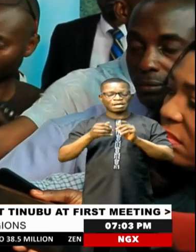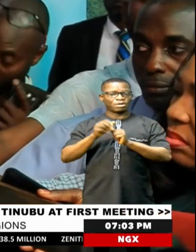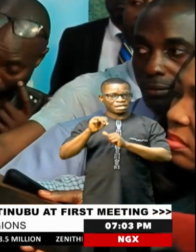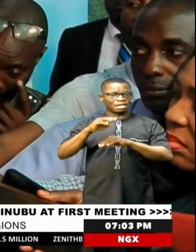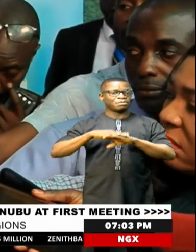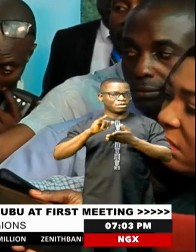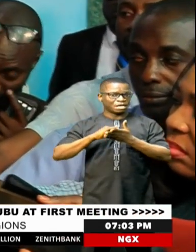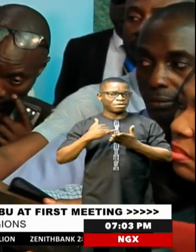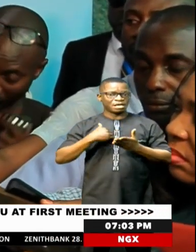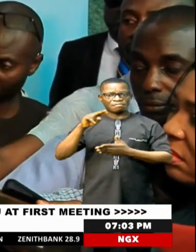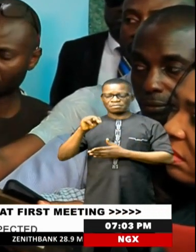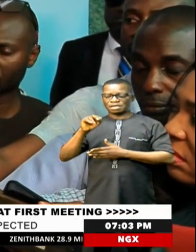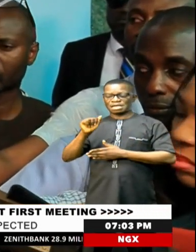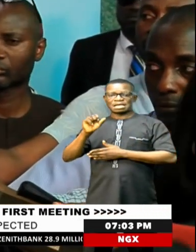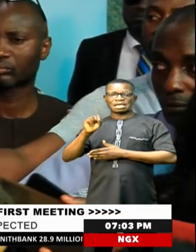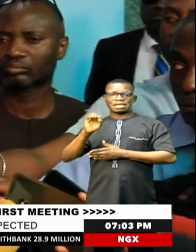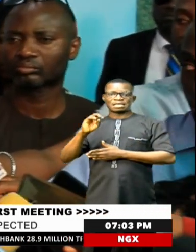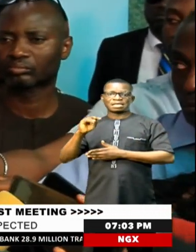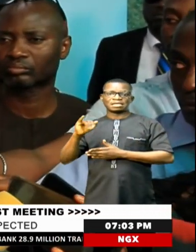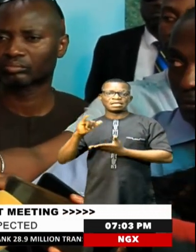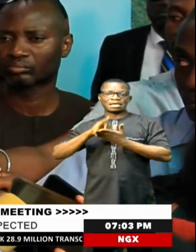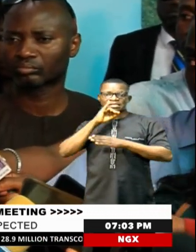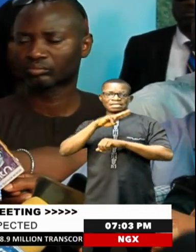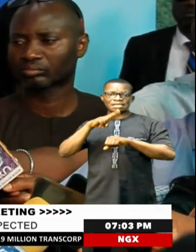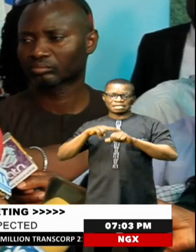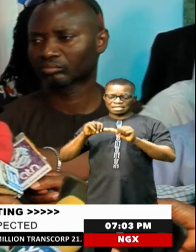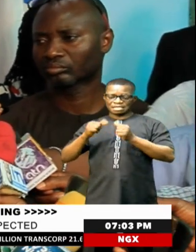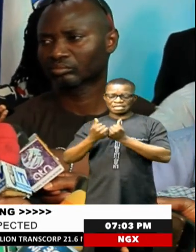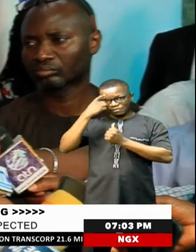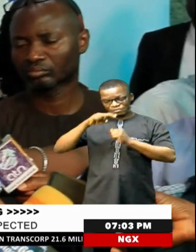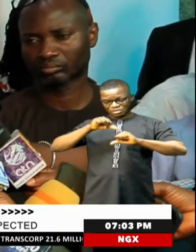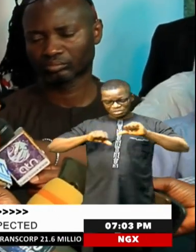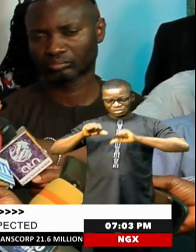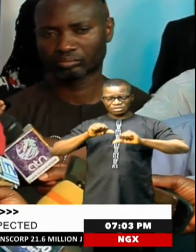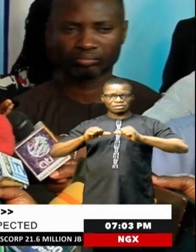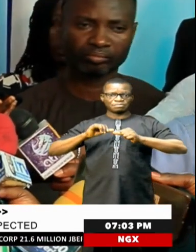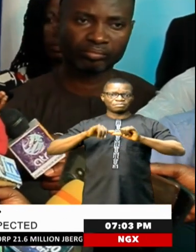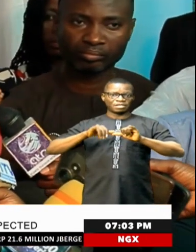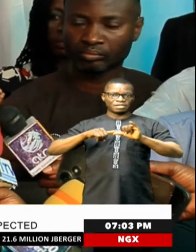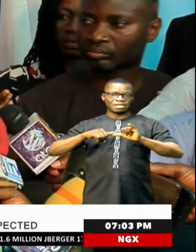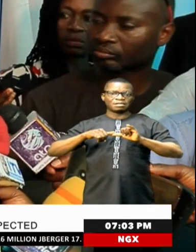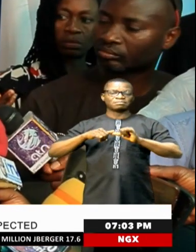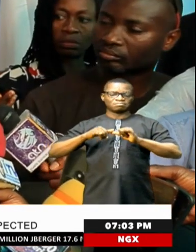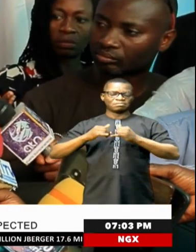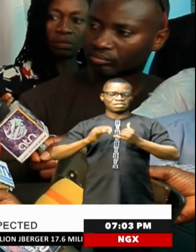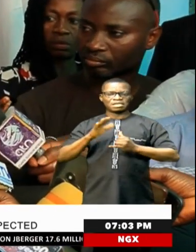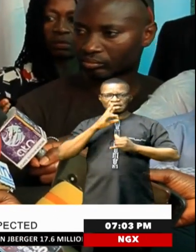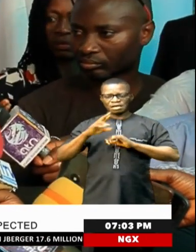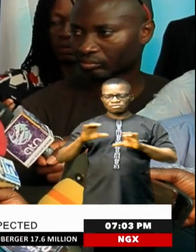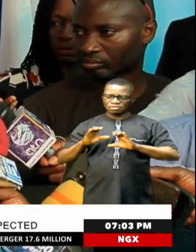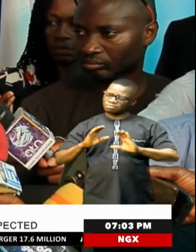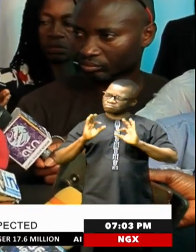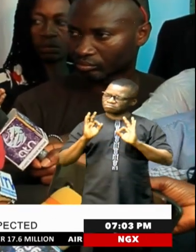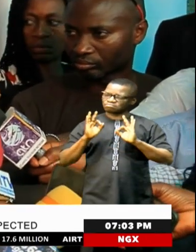NASENI, for instance, National Agency for Science, Engineering and Infrastructure. They're doing a lot with solar,